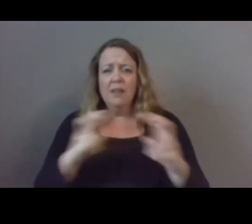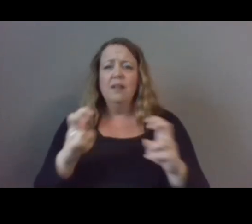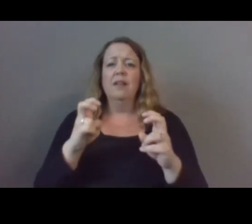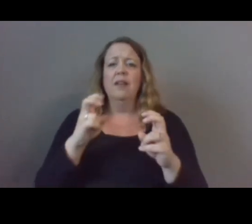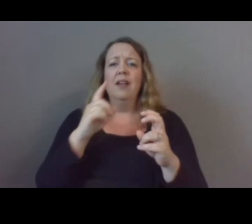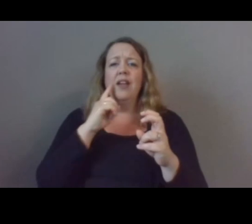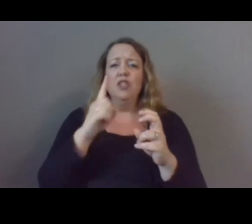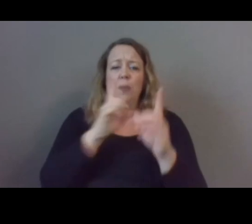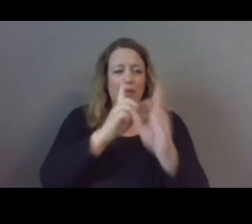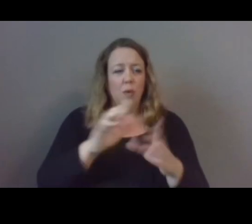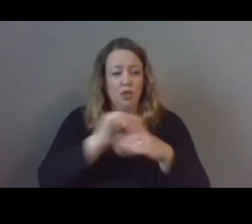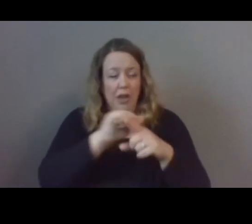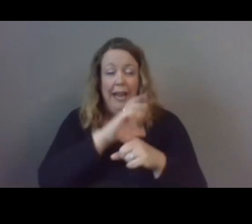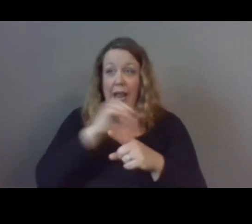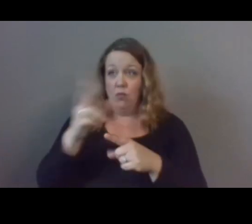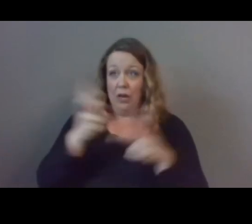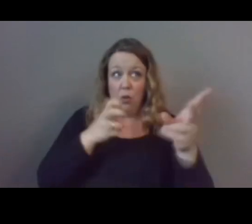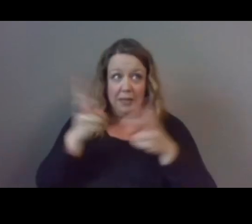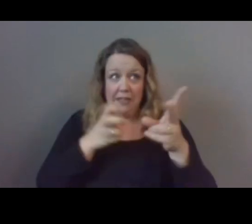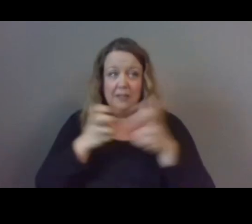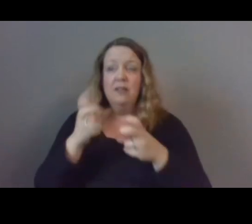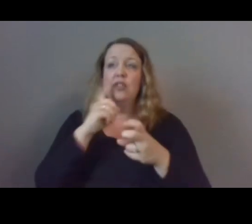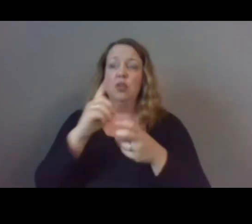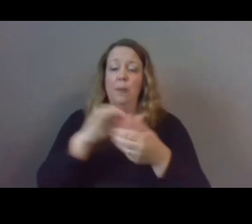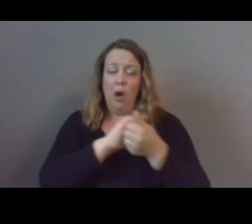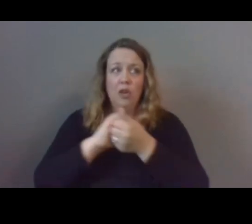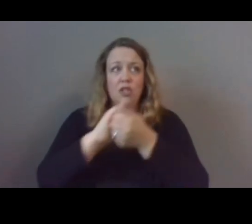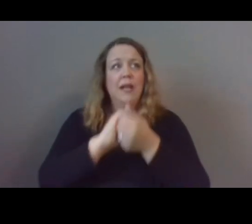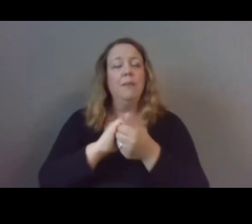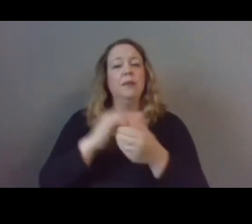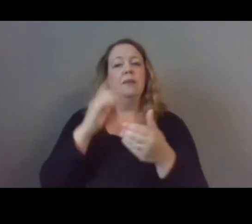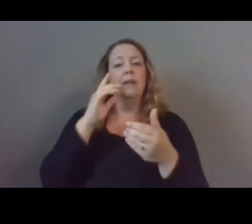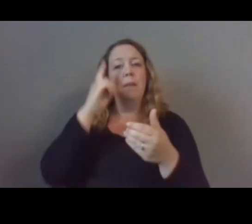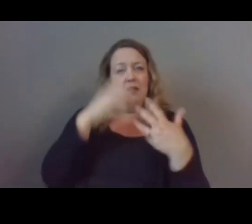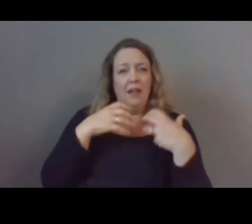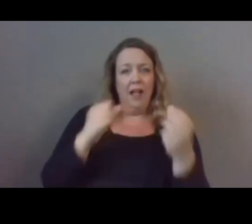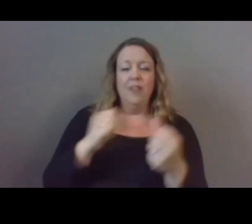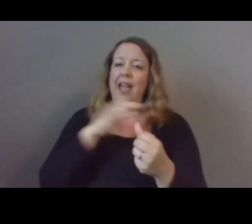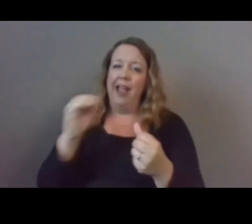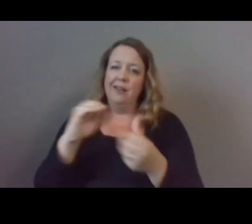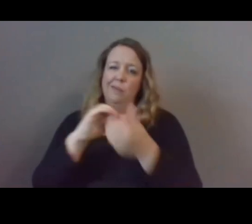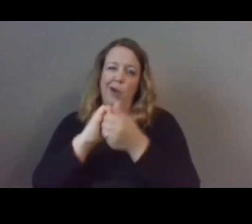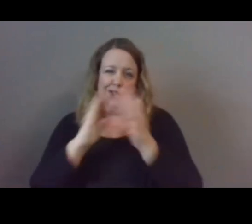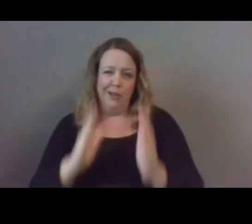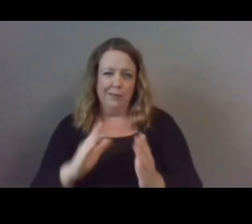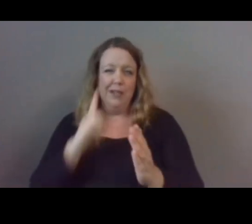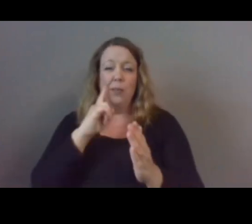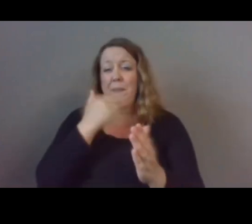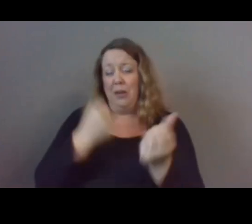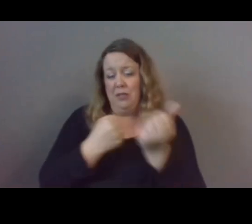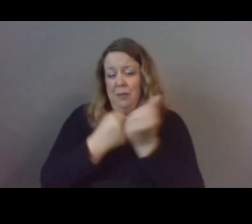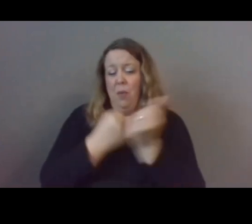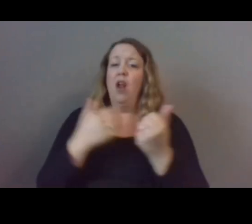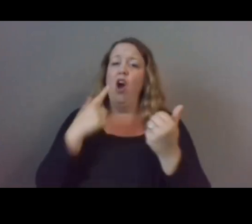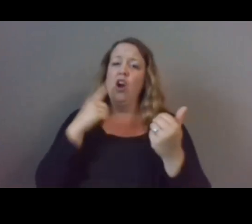partnerships between mental health services and mentoring programs, and to research how we can better support our most vulnerable youth